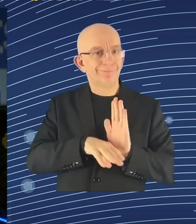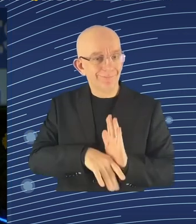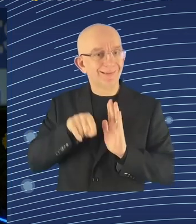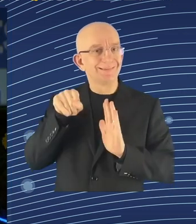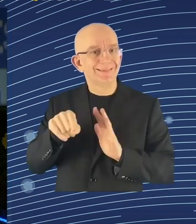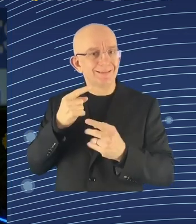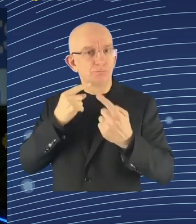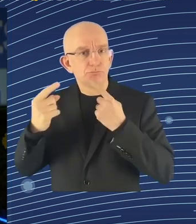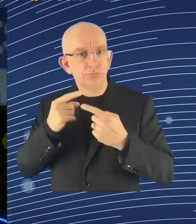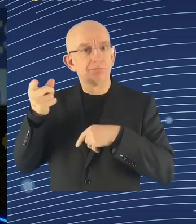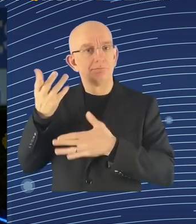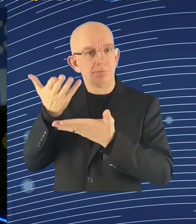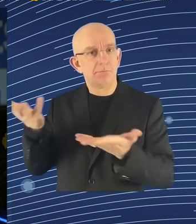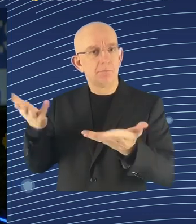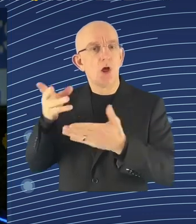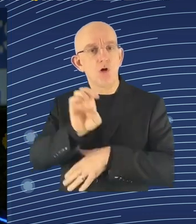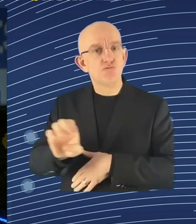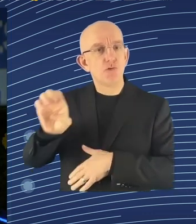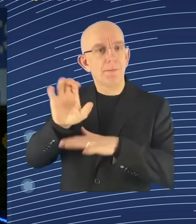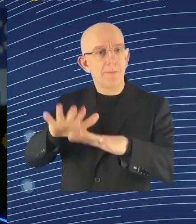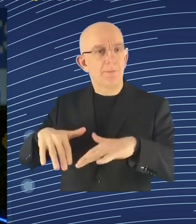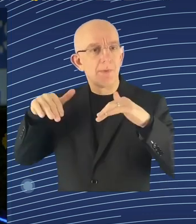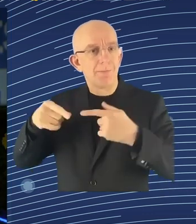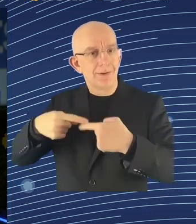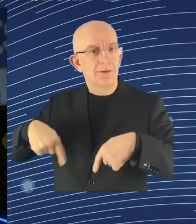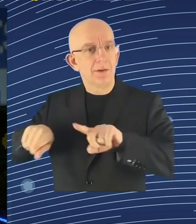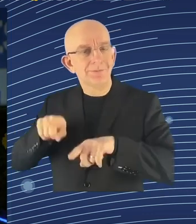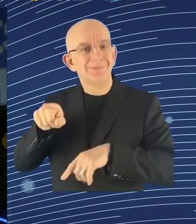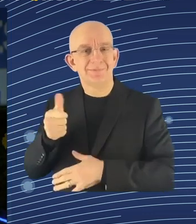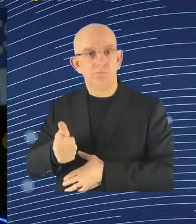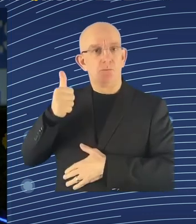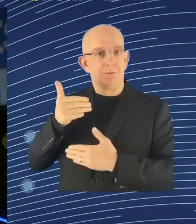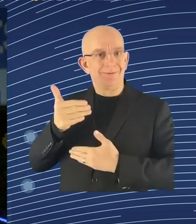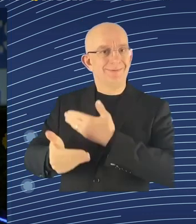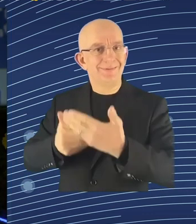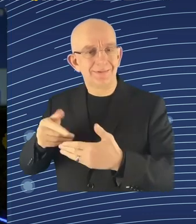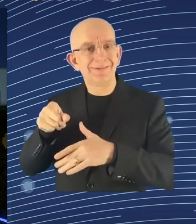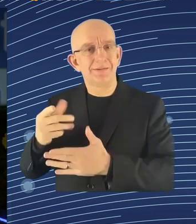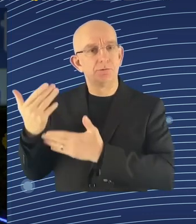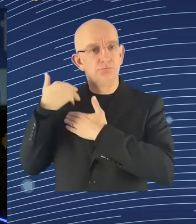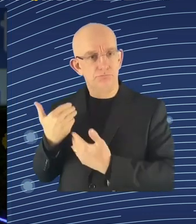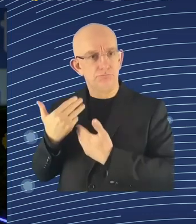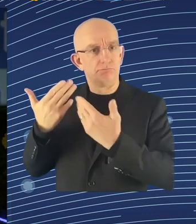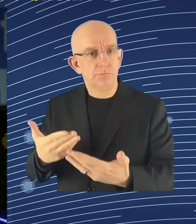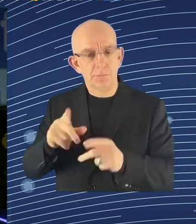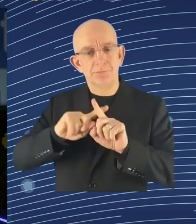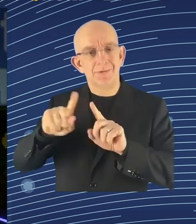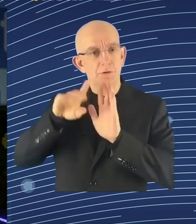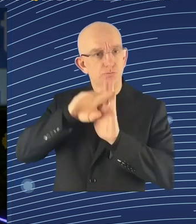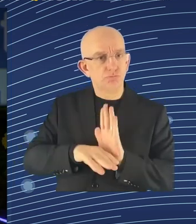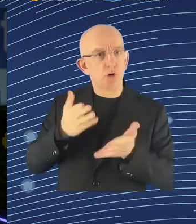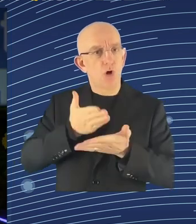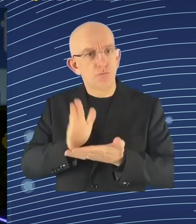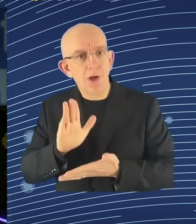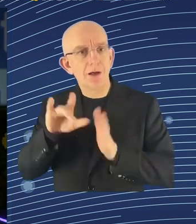rules on the use of automated systems in platform work. And this means that automated decisions must be checked by